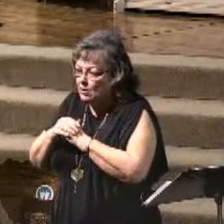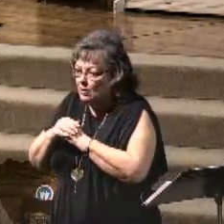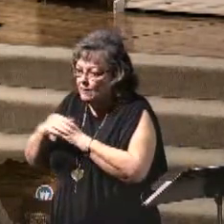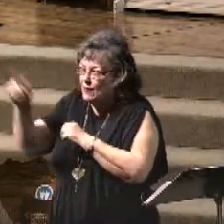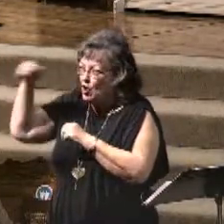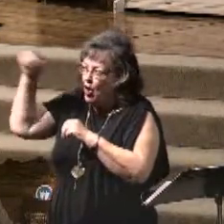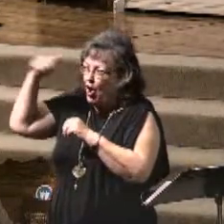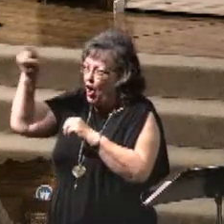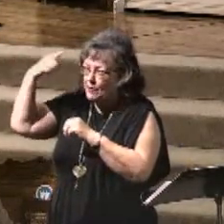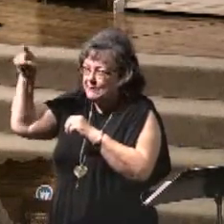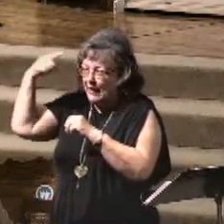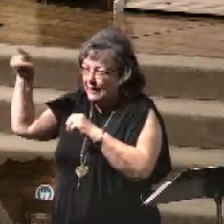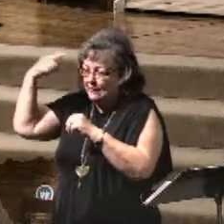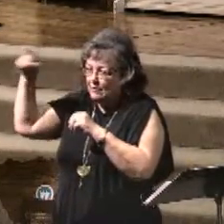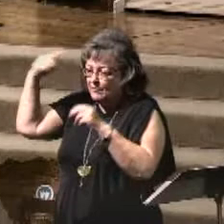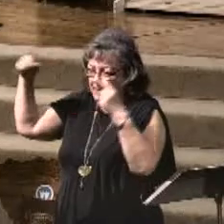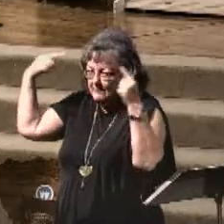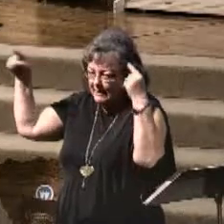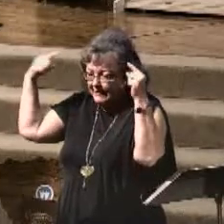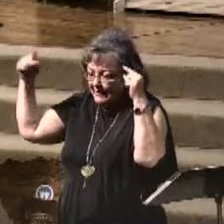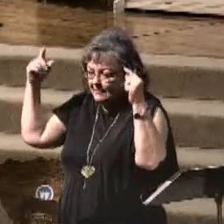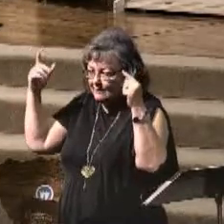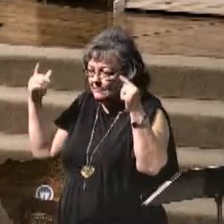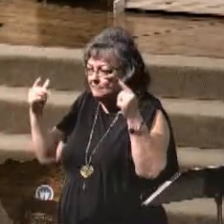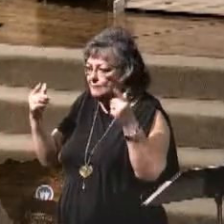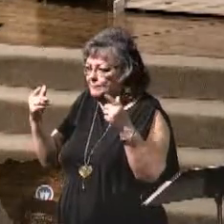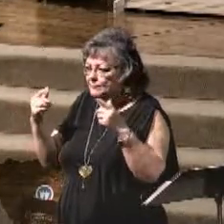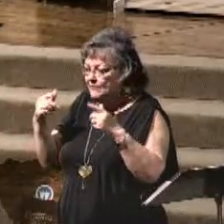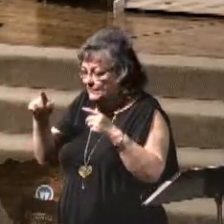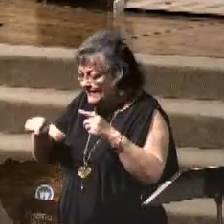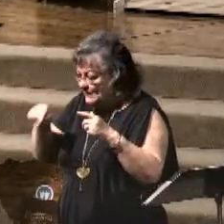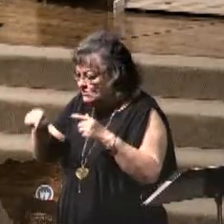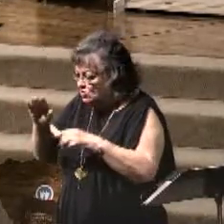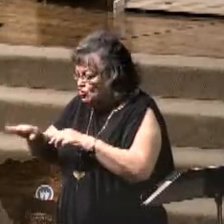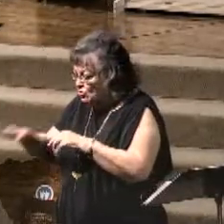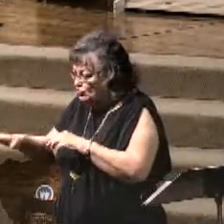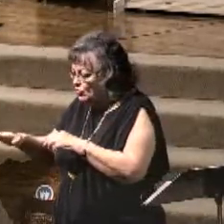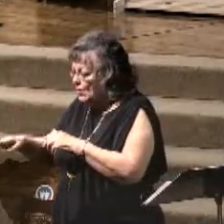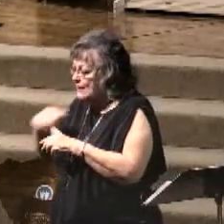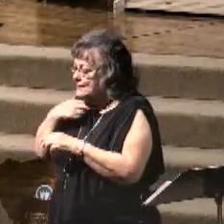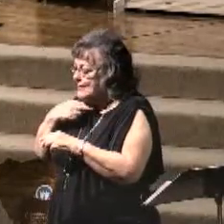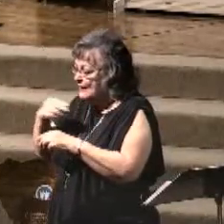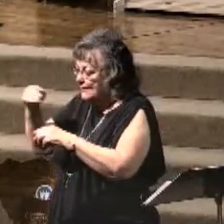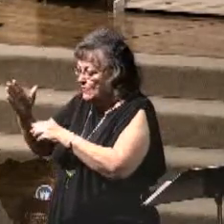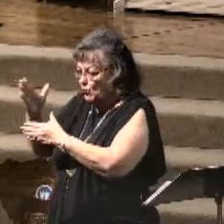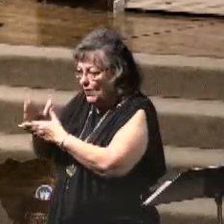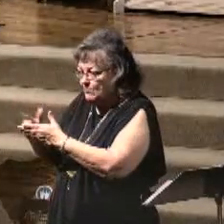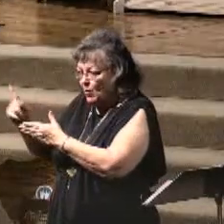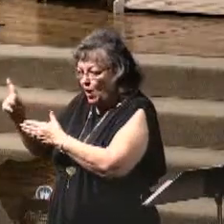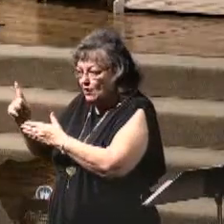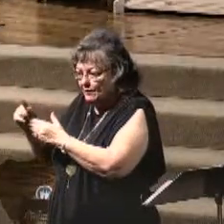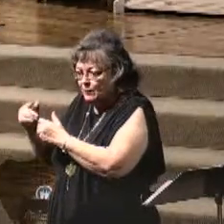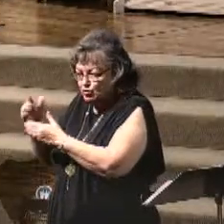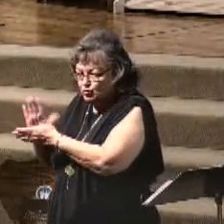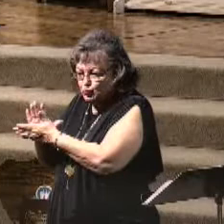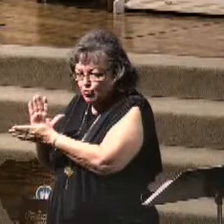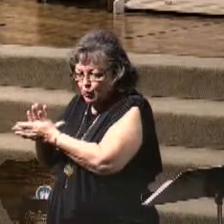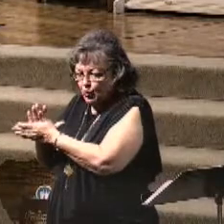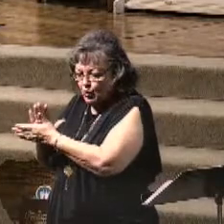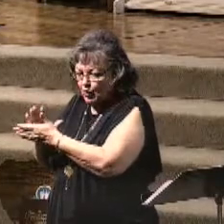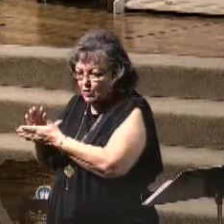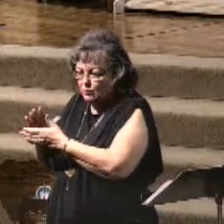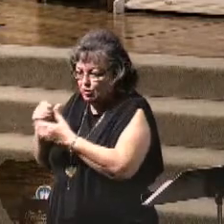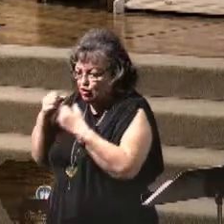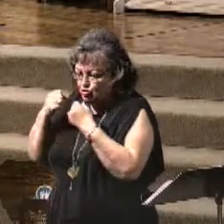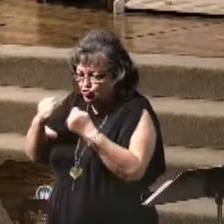sounded and all that kind of thing that they had even back then, but these children got trapped in one part of the school. The